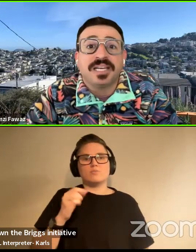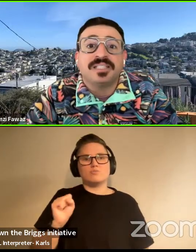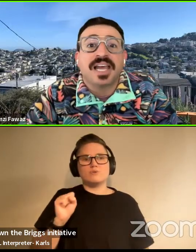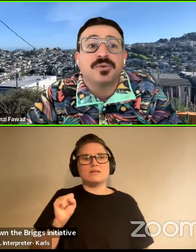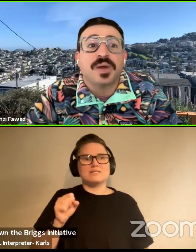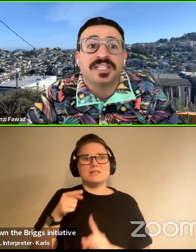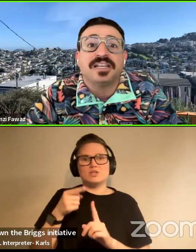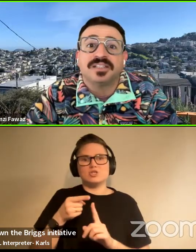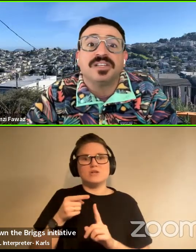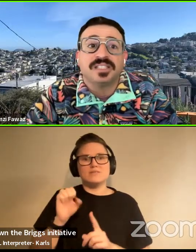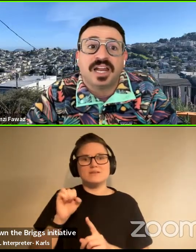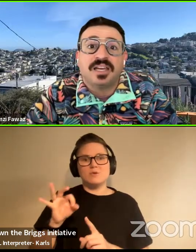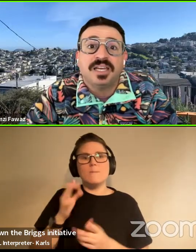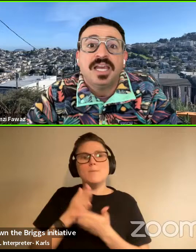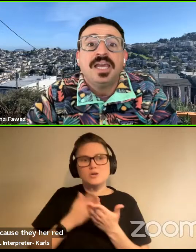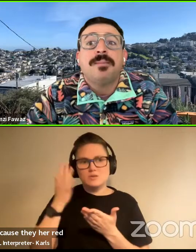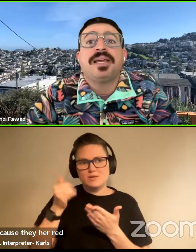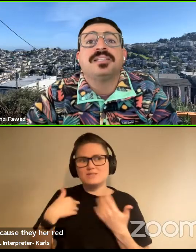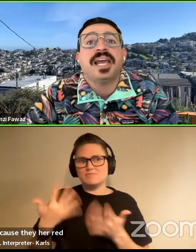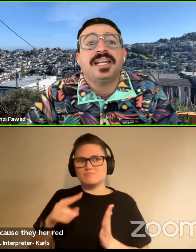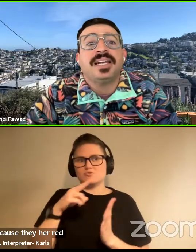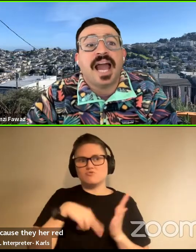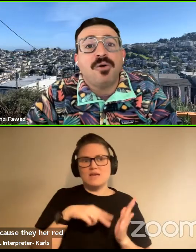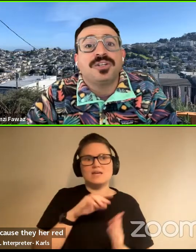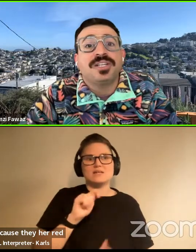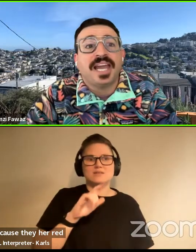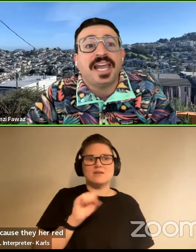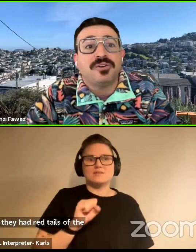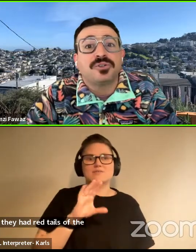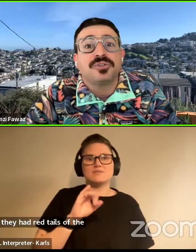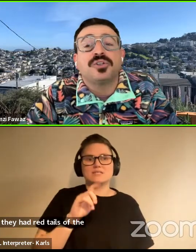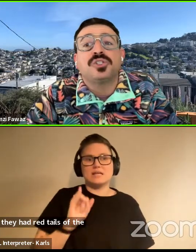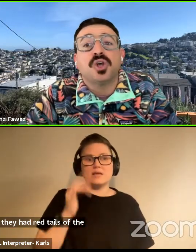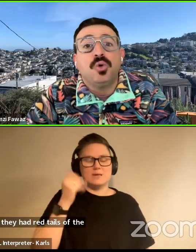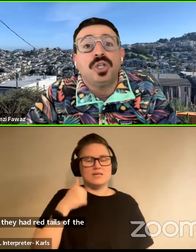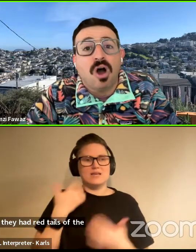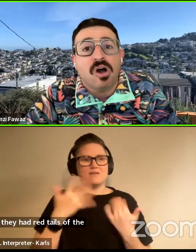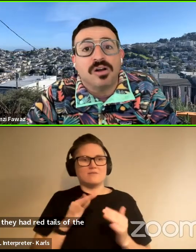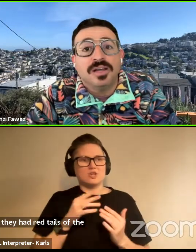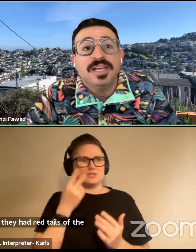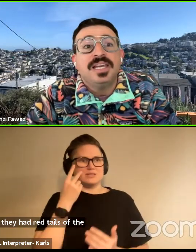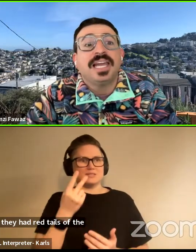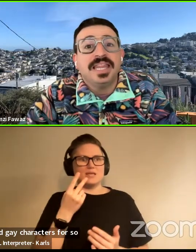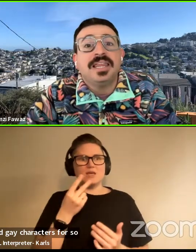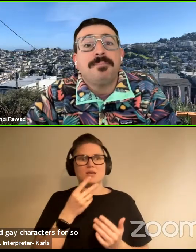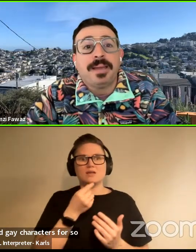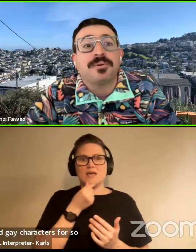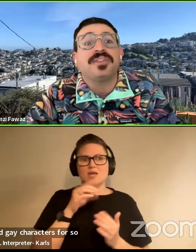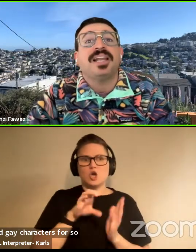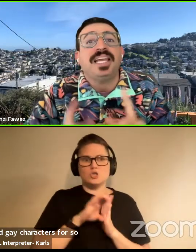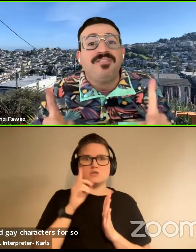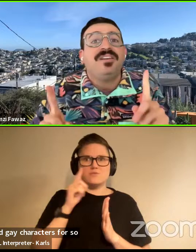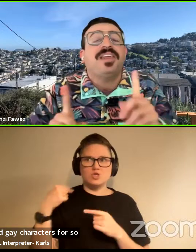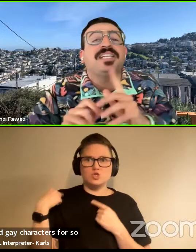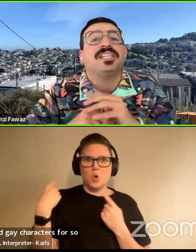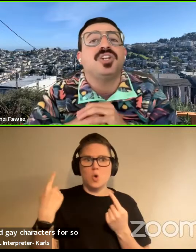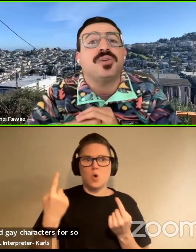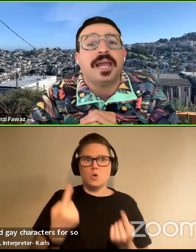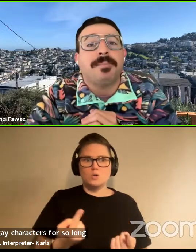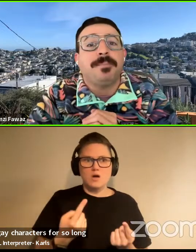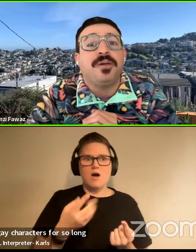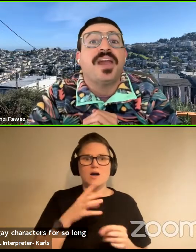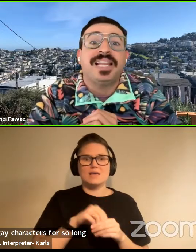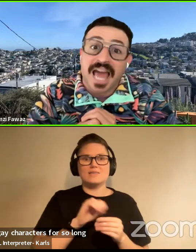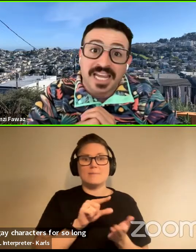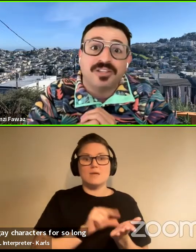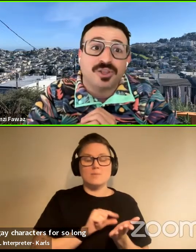partly because they had read Tales of the City. Because they had encountered gay characters for so long in the paper that even if they